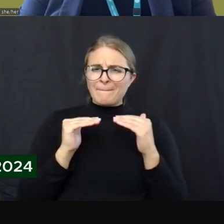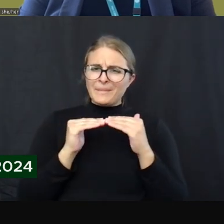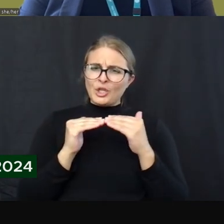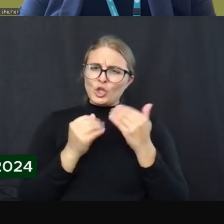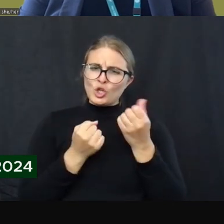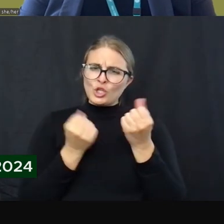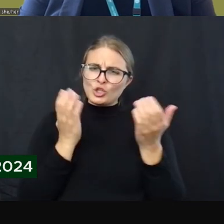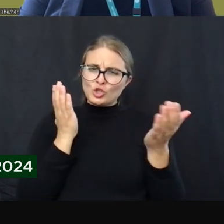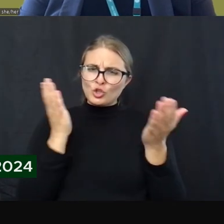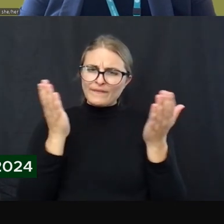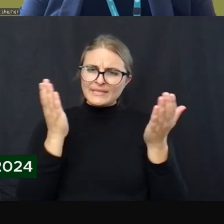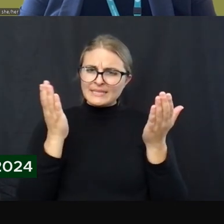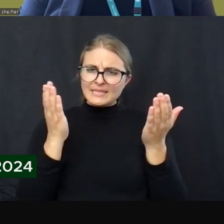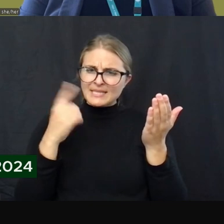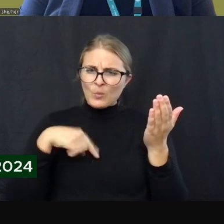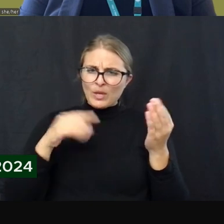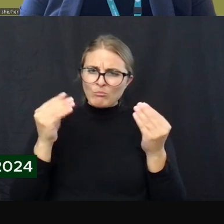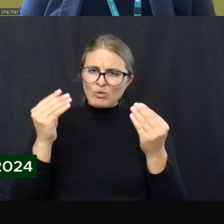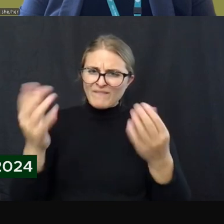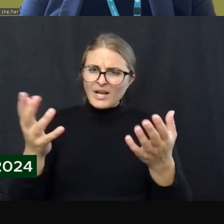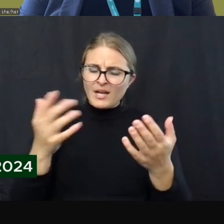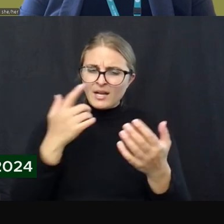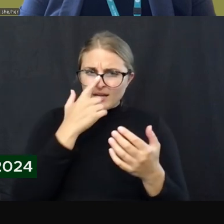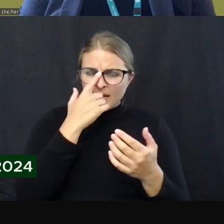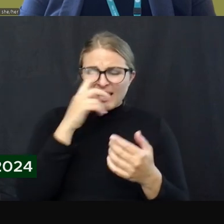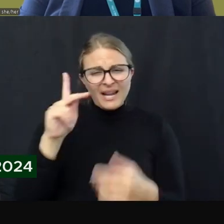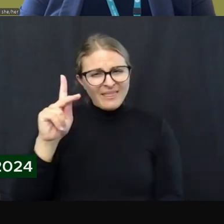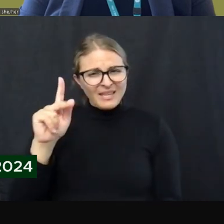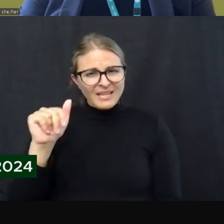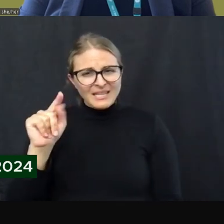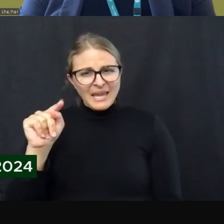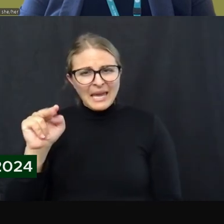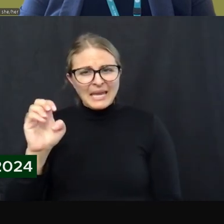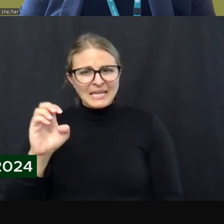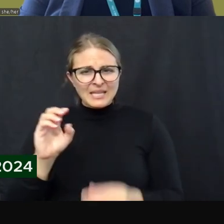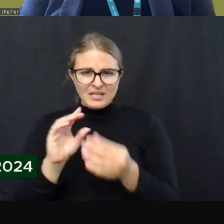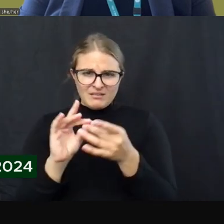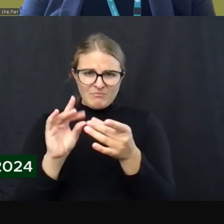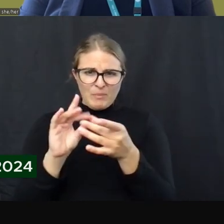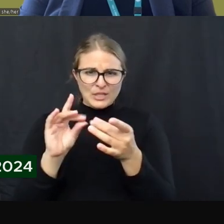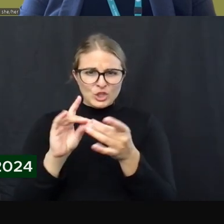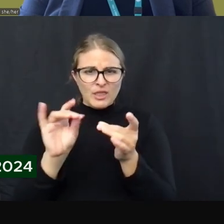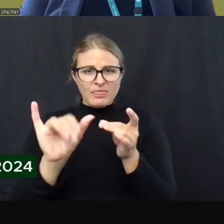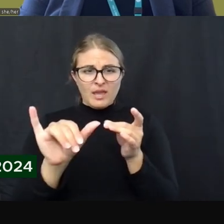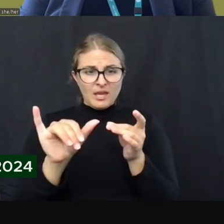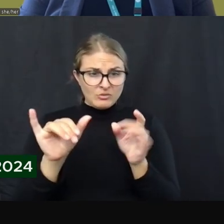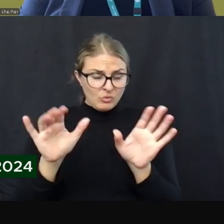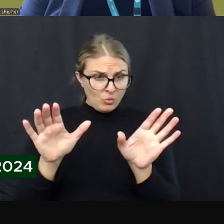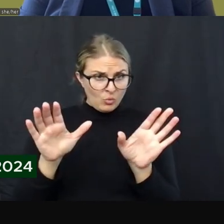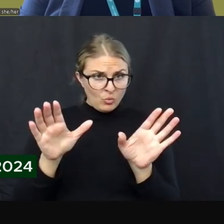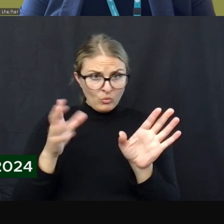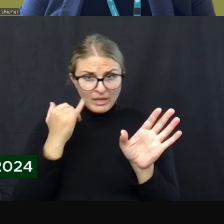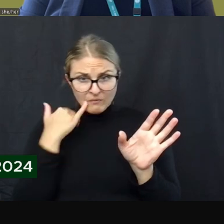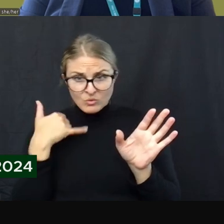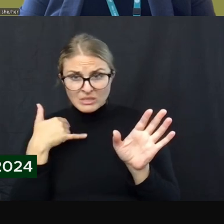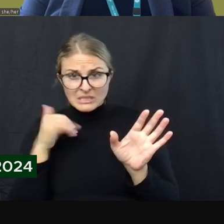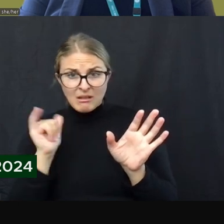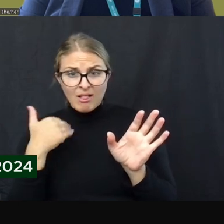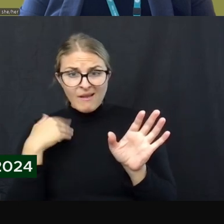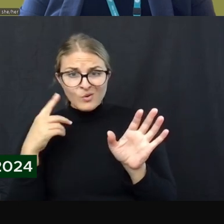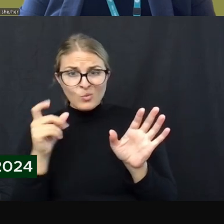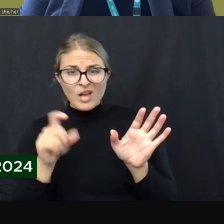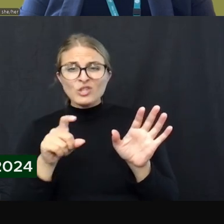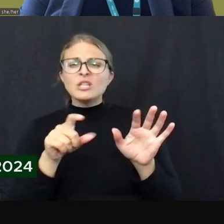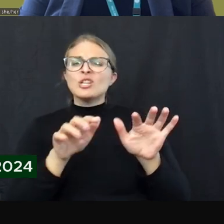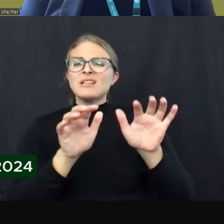that have been provided and that will be provided. I think Katie did a nice overview for that. So if that attendee still has questions, please just put